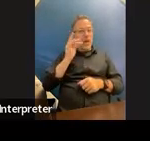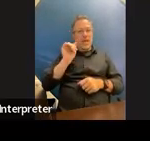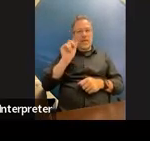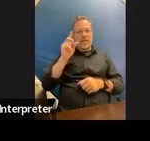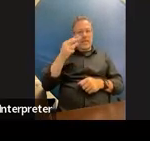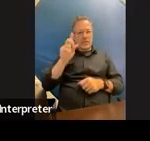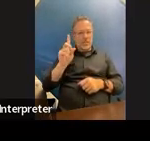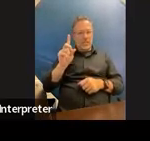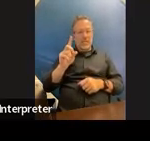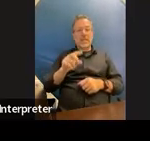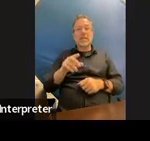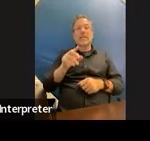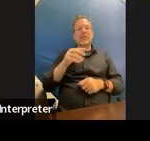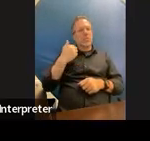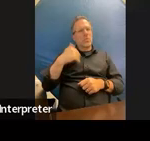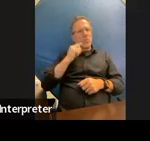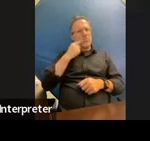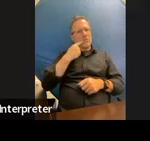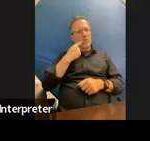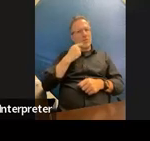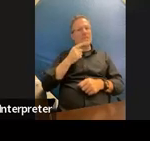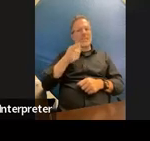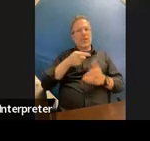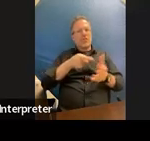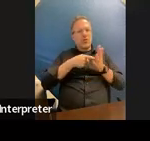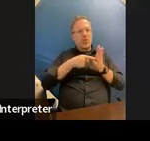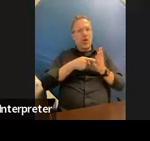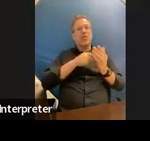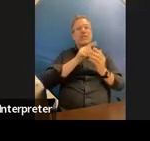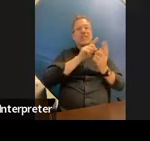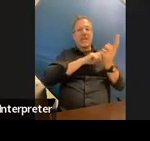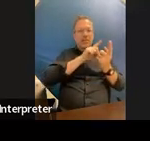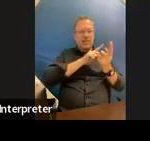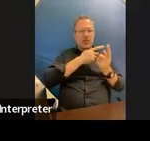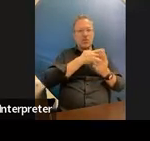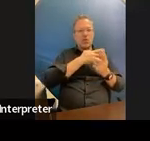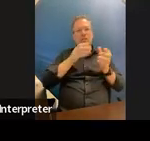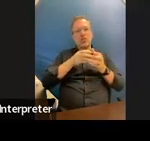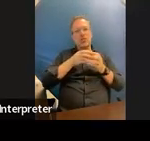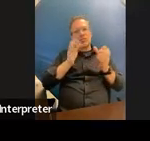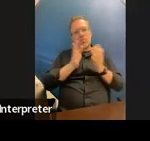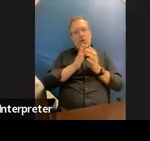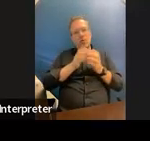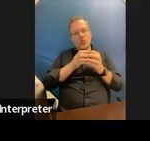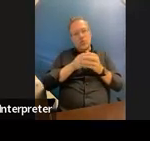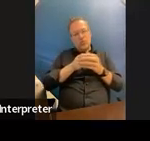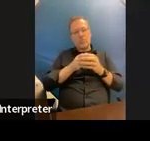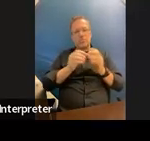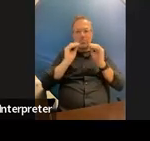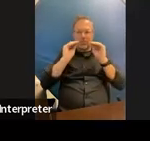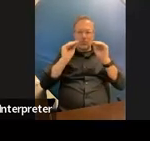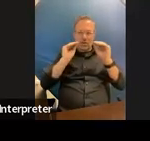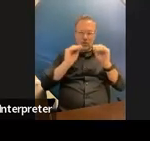a degree that he requires individual and small group instruction in the special education environment so adhd